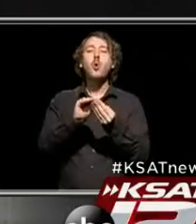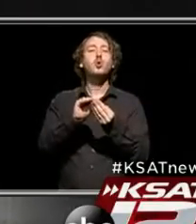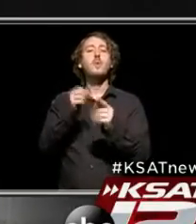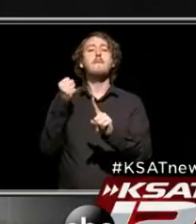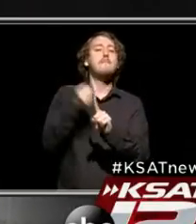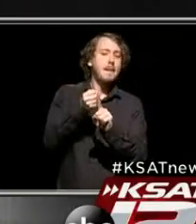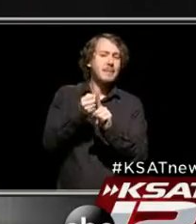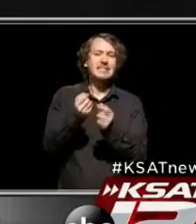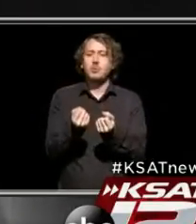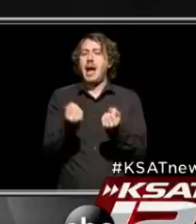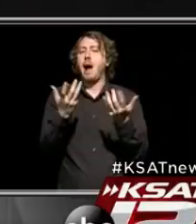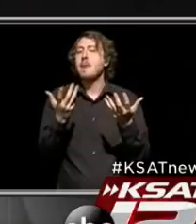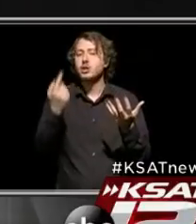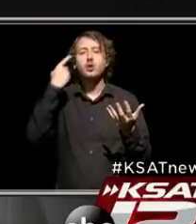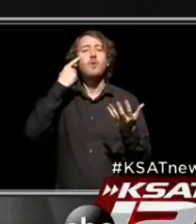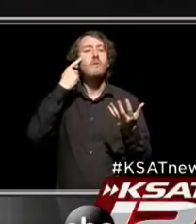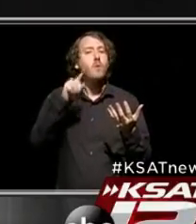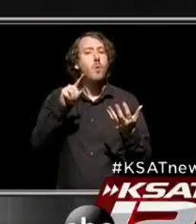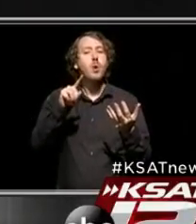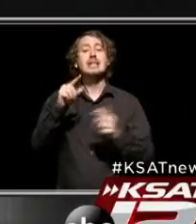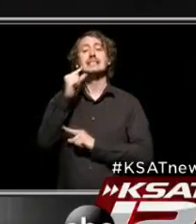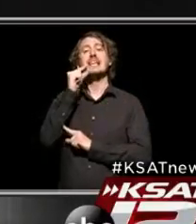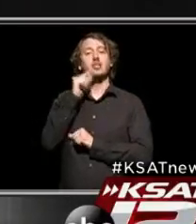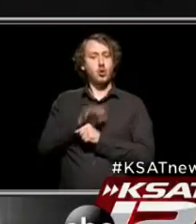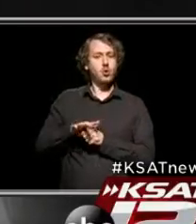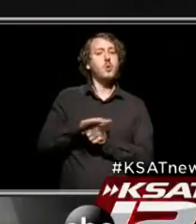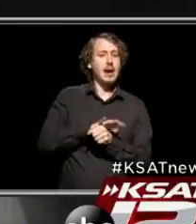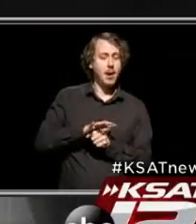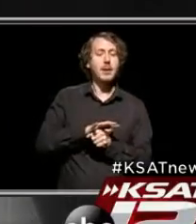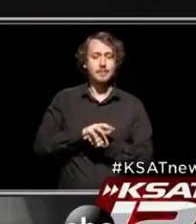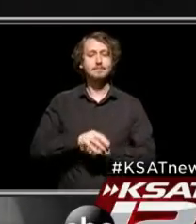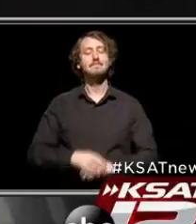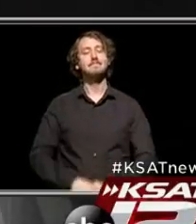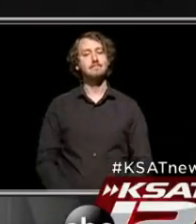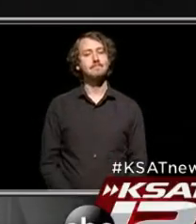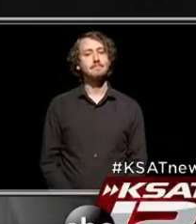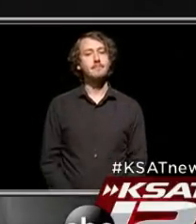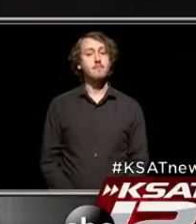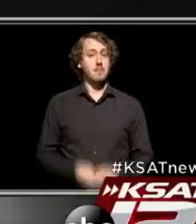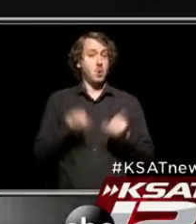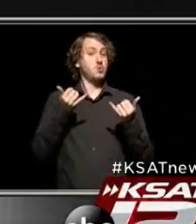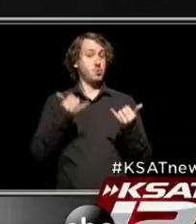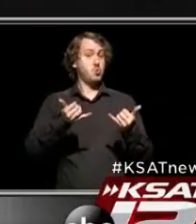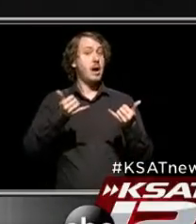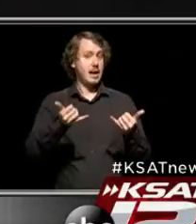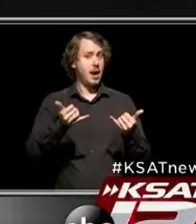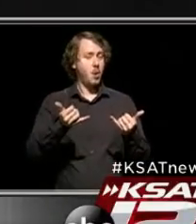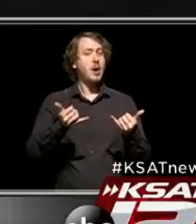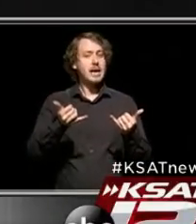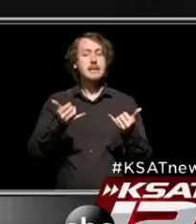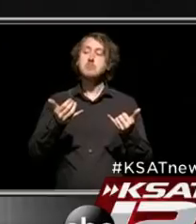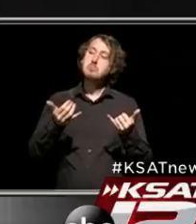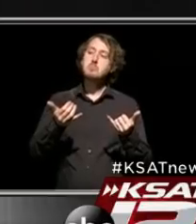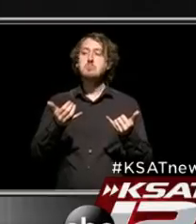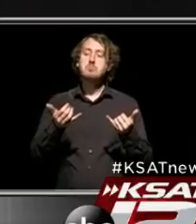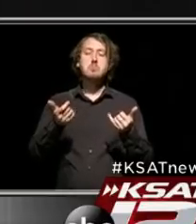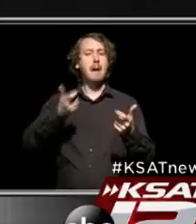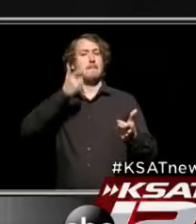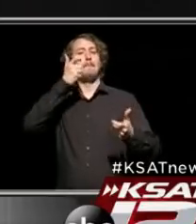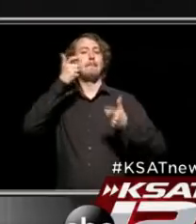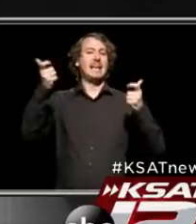cases to be for San Antonio and Bexar County? And right now there's a pretty big